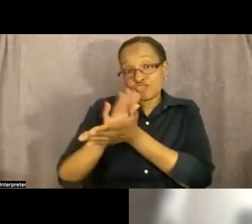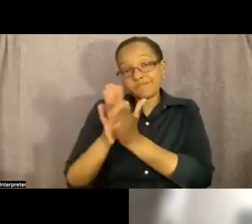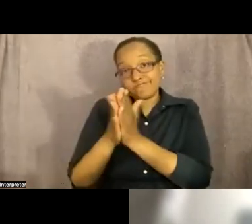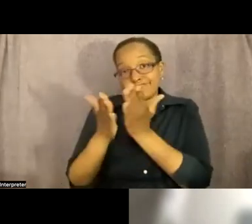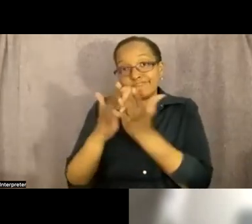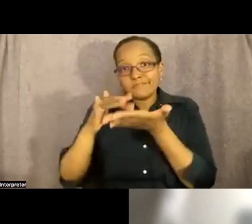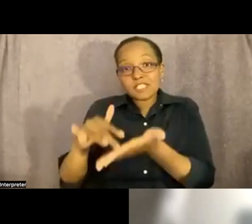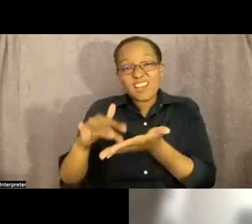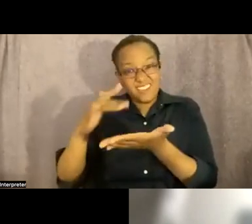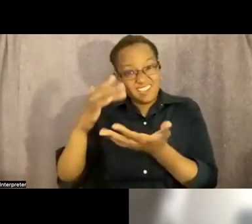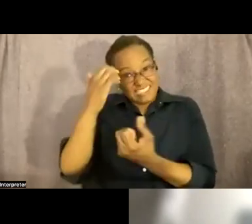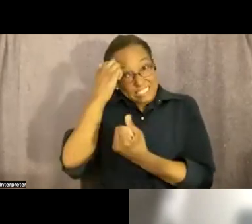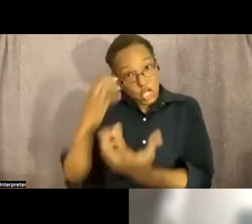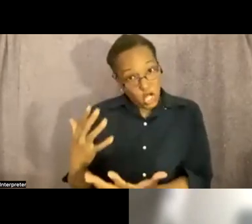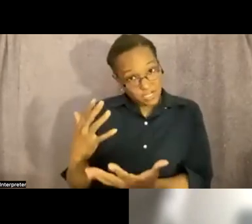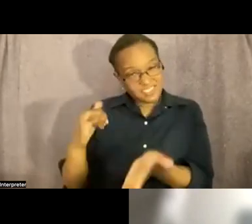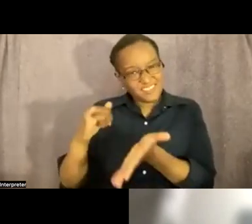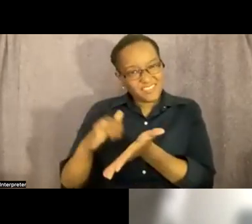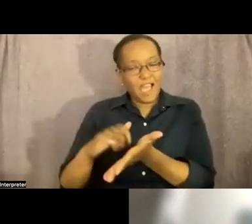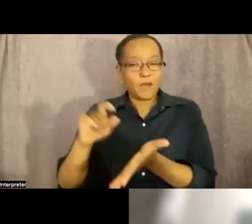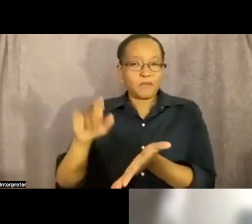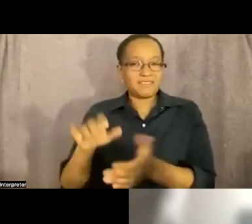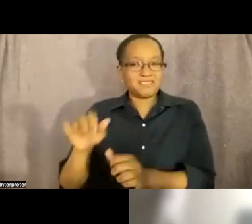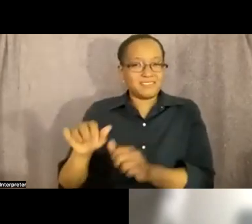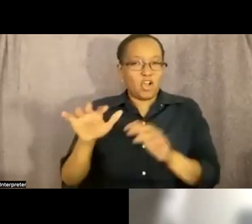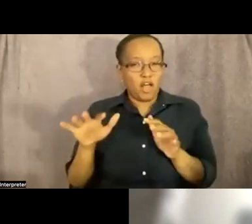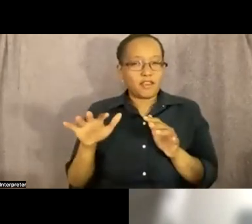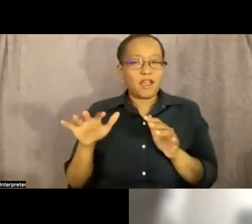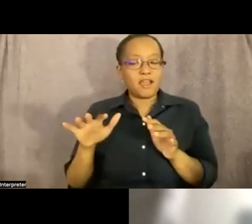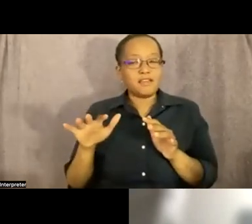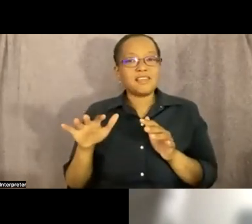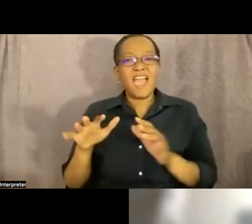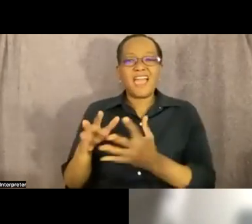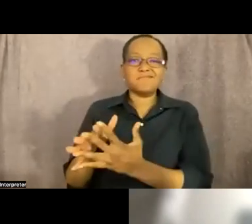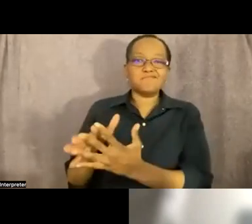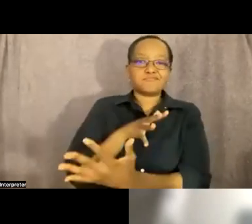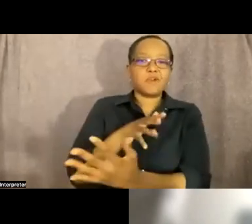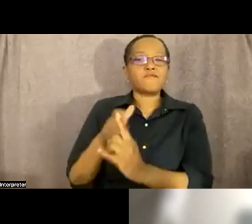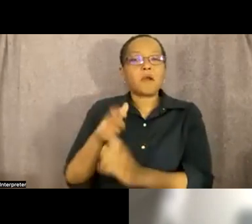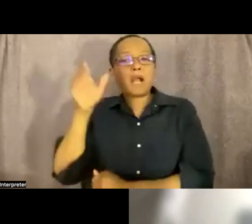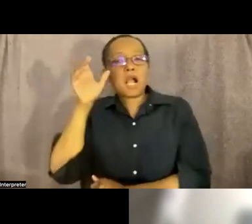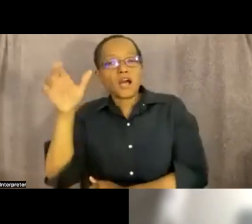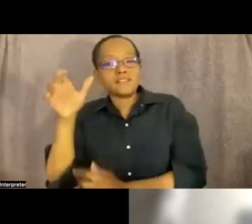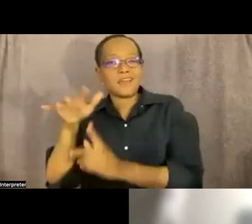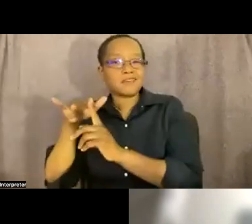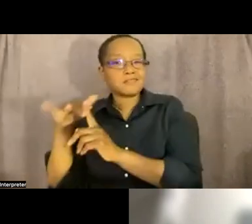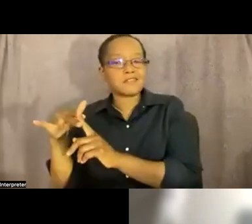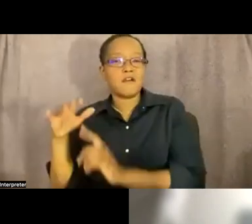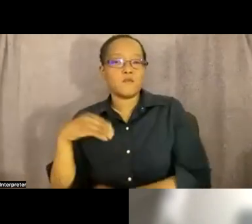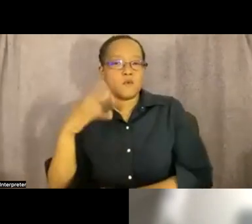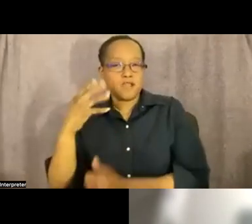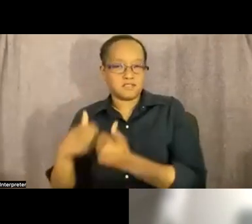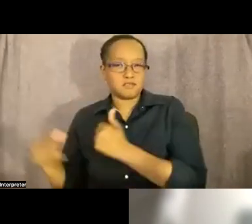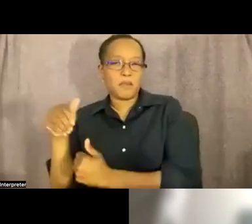but we have to decolonize um our theology and take it out of the context of white supremacy thank you